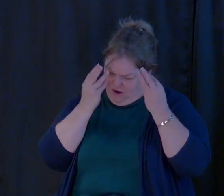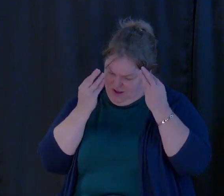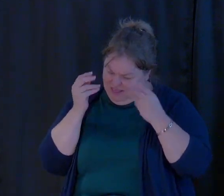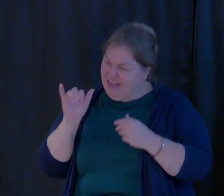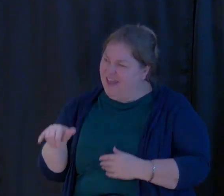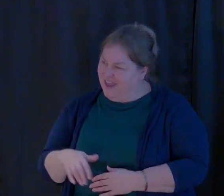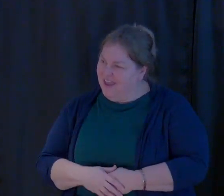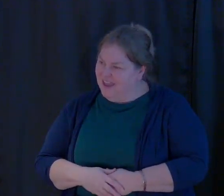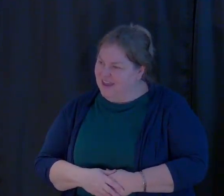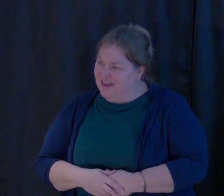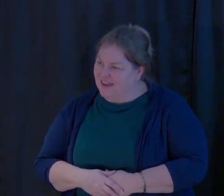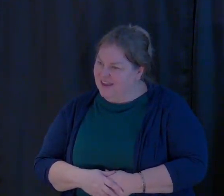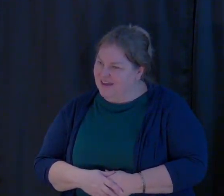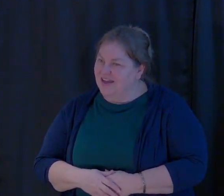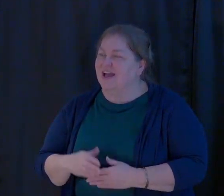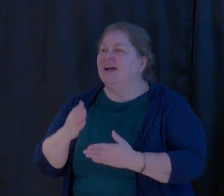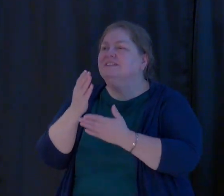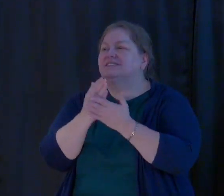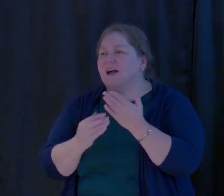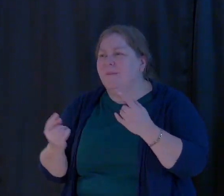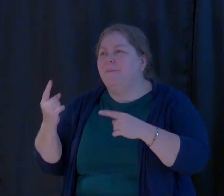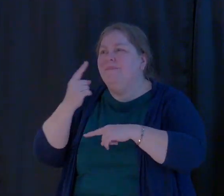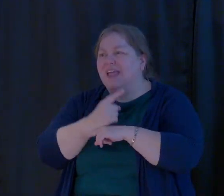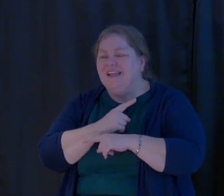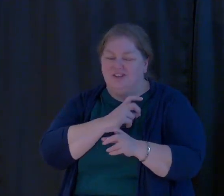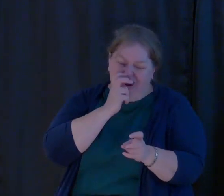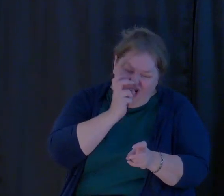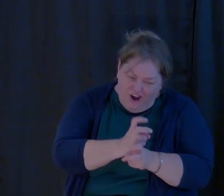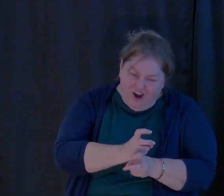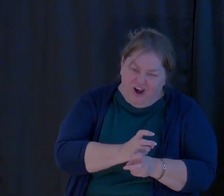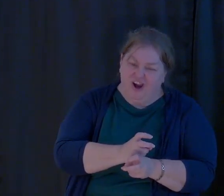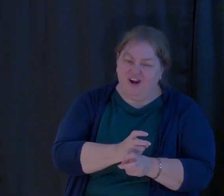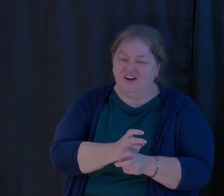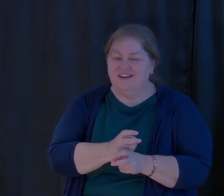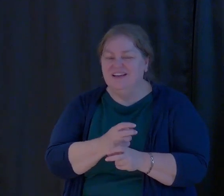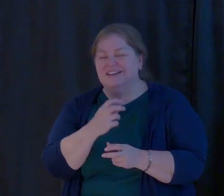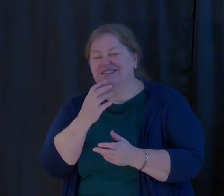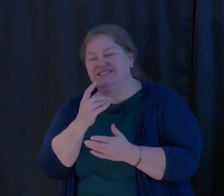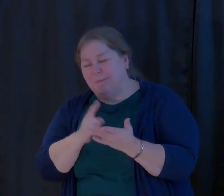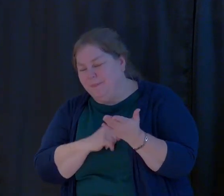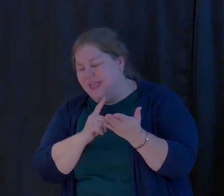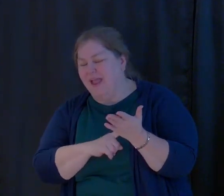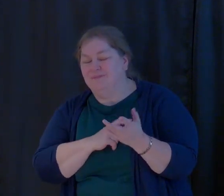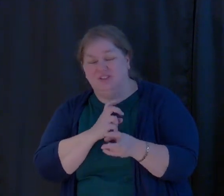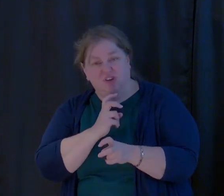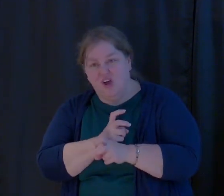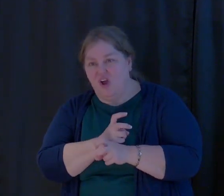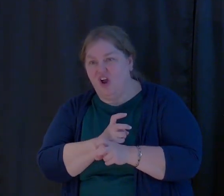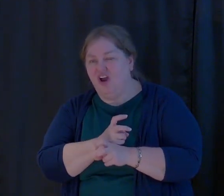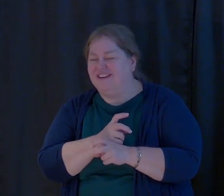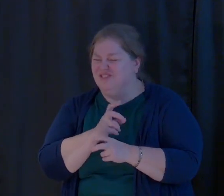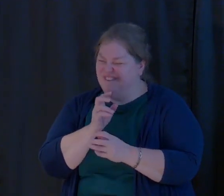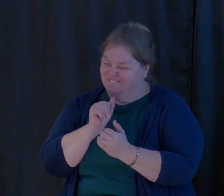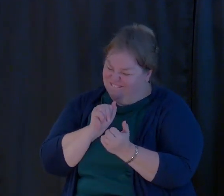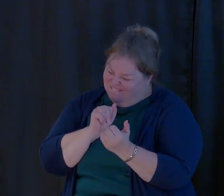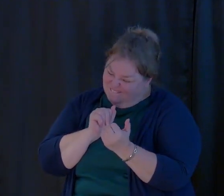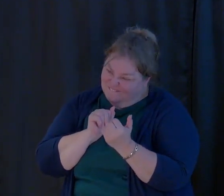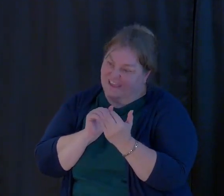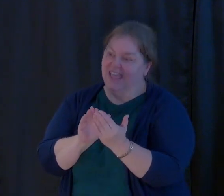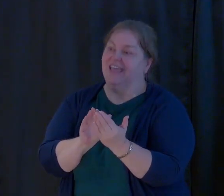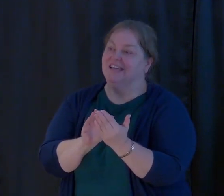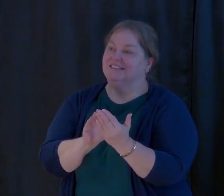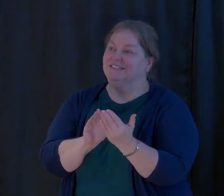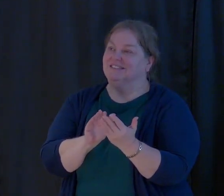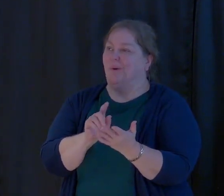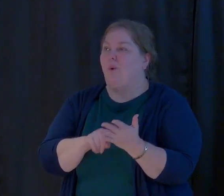I know that some days are harder than others and some days it's hard to even get out of bed sometimes and face the new world or the new